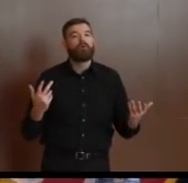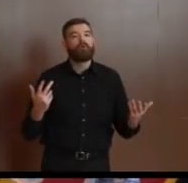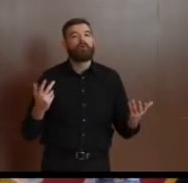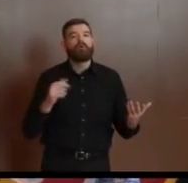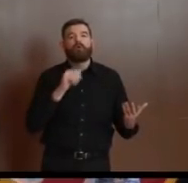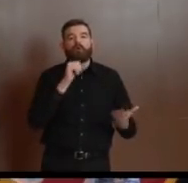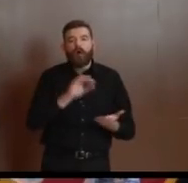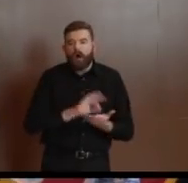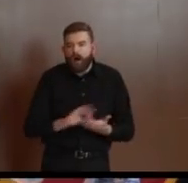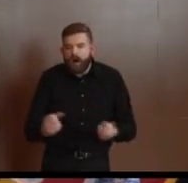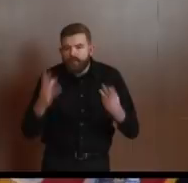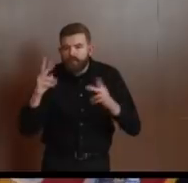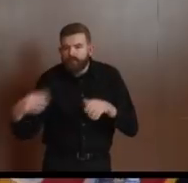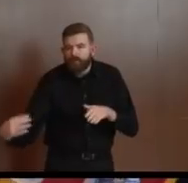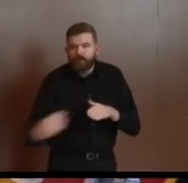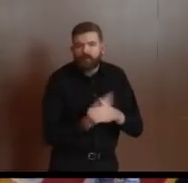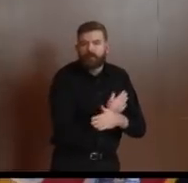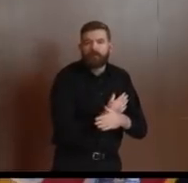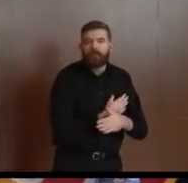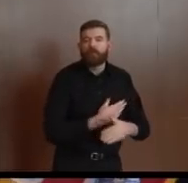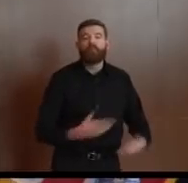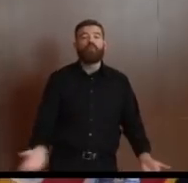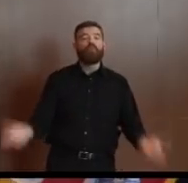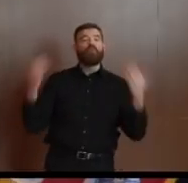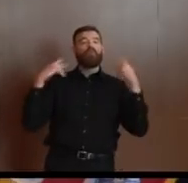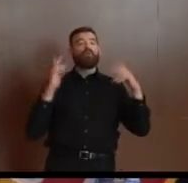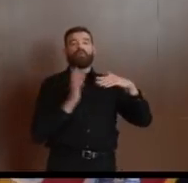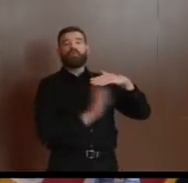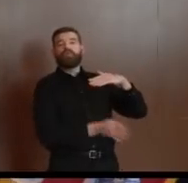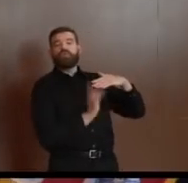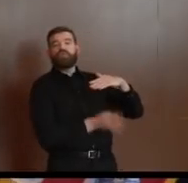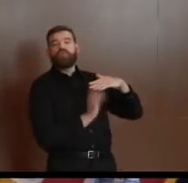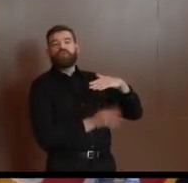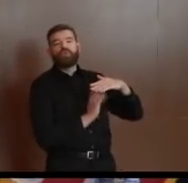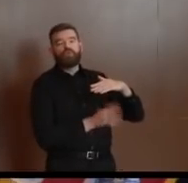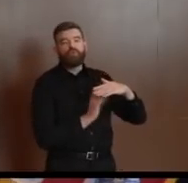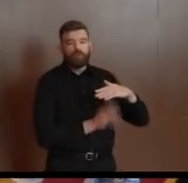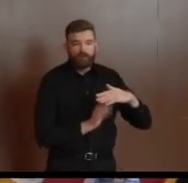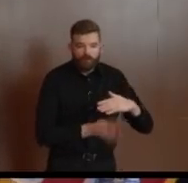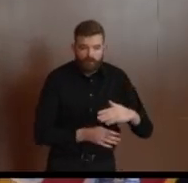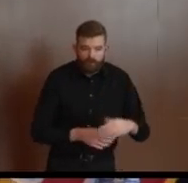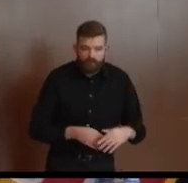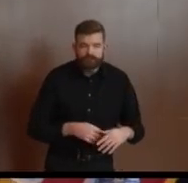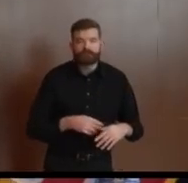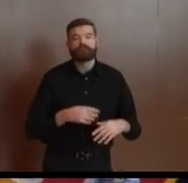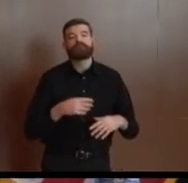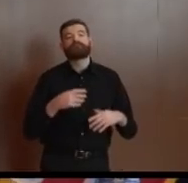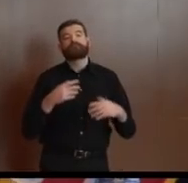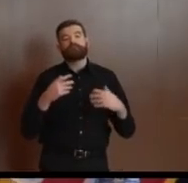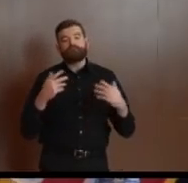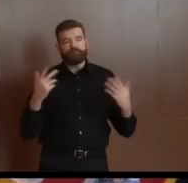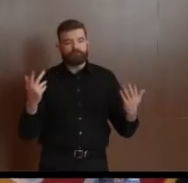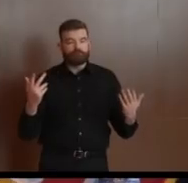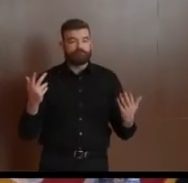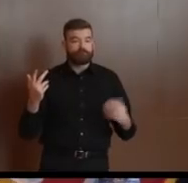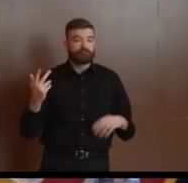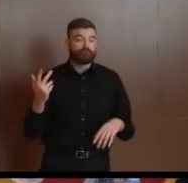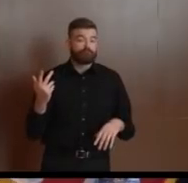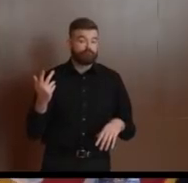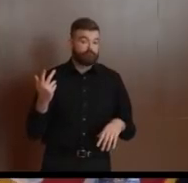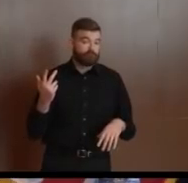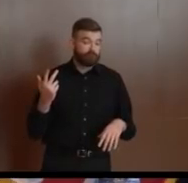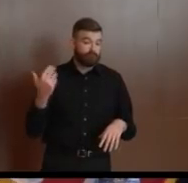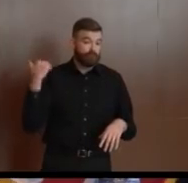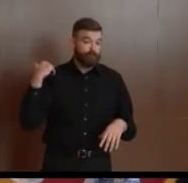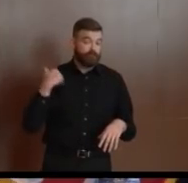away with the 50 limit, but we're still trying to keep it very low. No gatherings, obviously. Some other stores that are smaller, that are